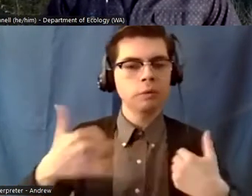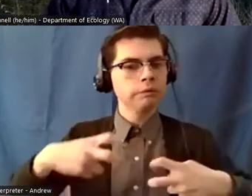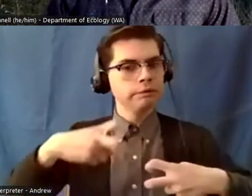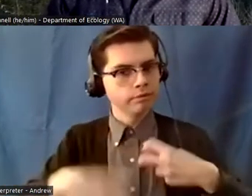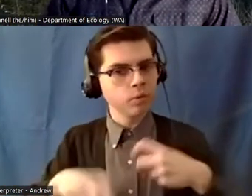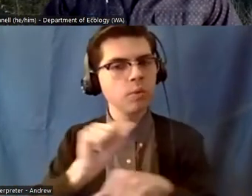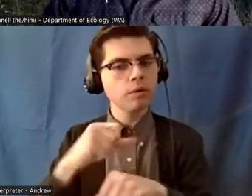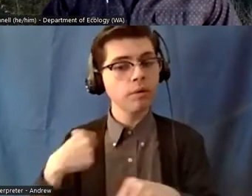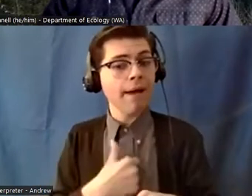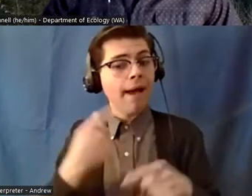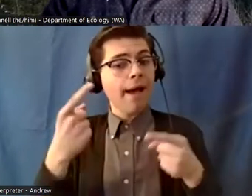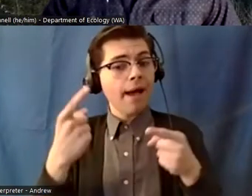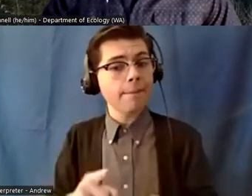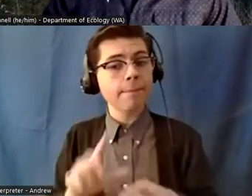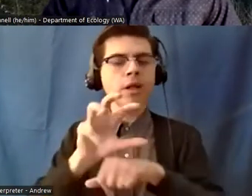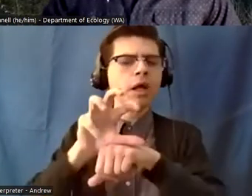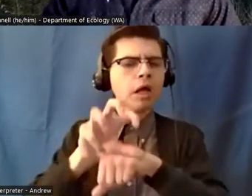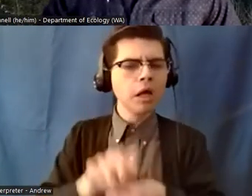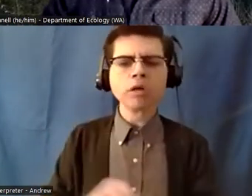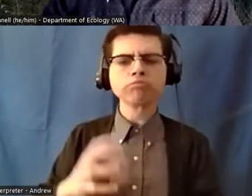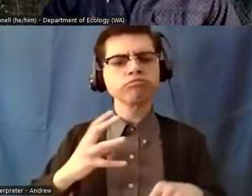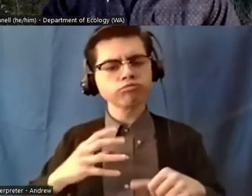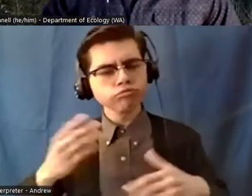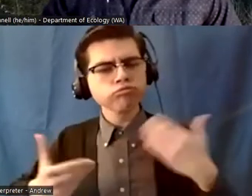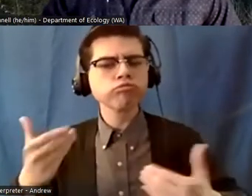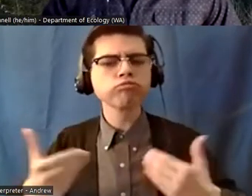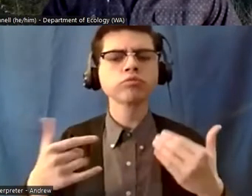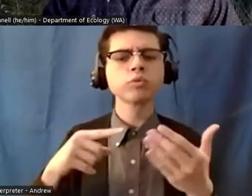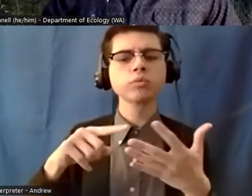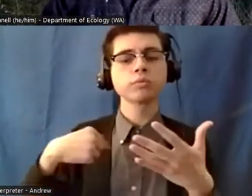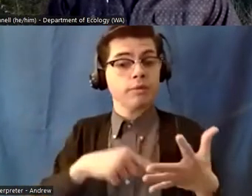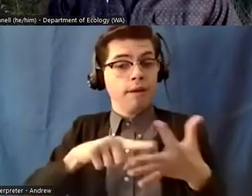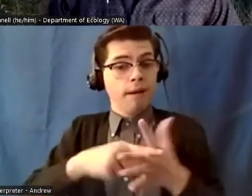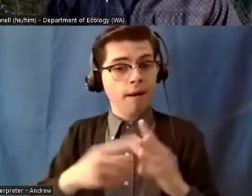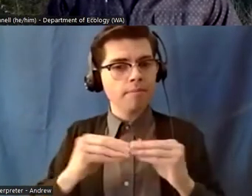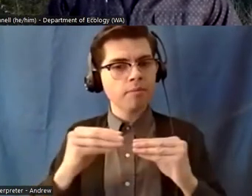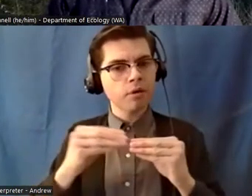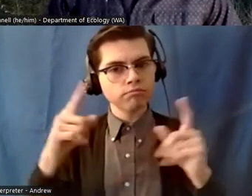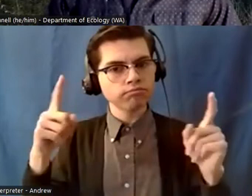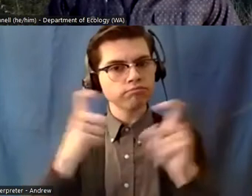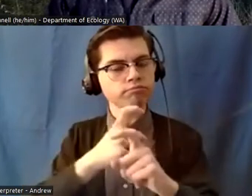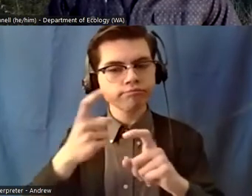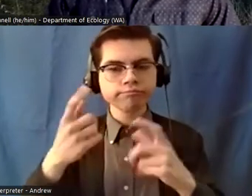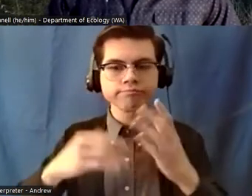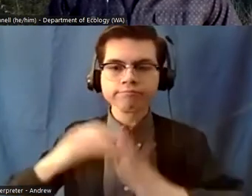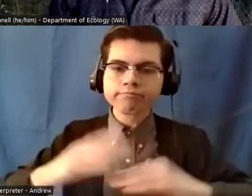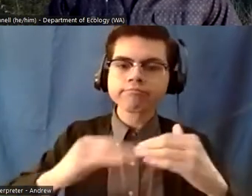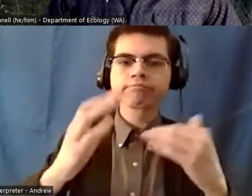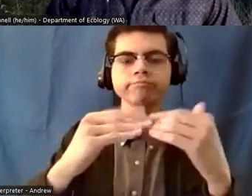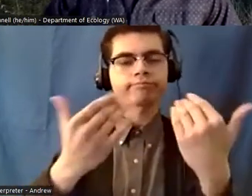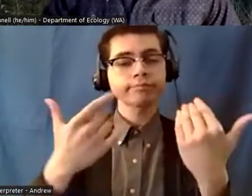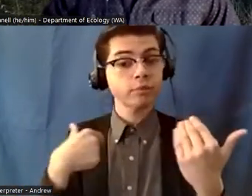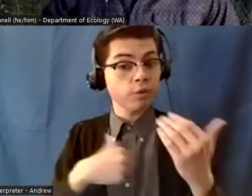started to build a lot more larger and more complicated structures uh we did like a rock buttressed um log bridge that